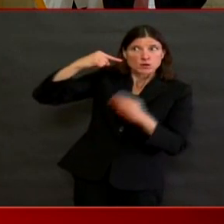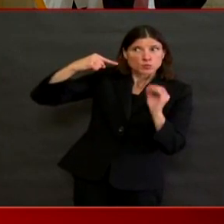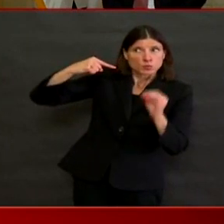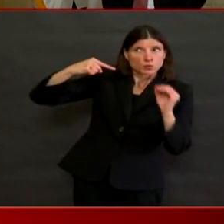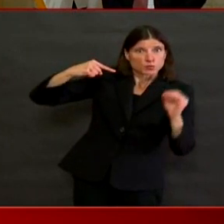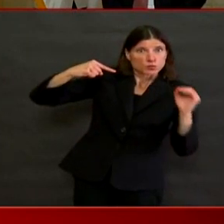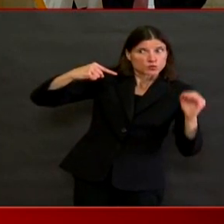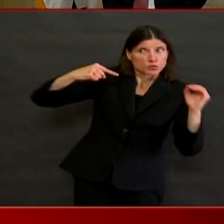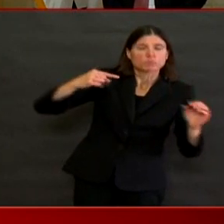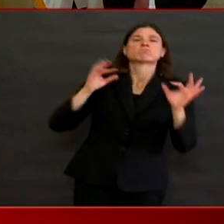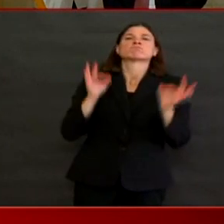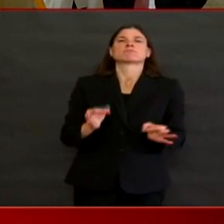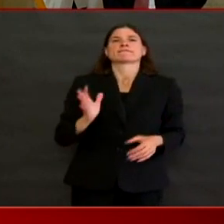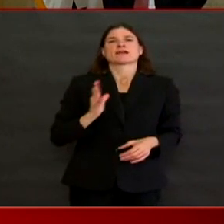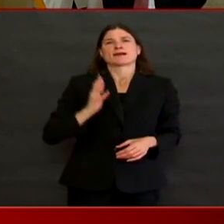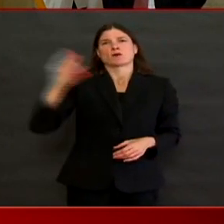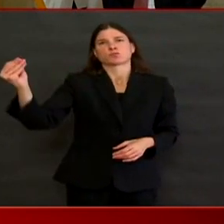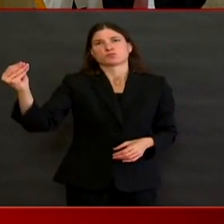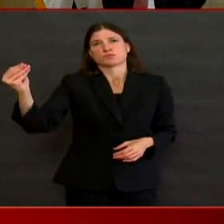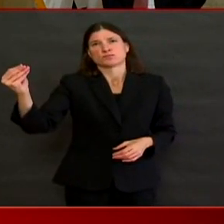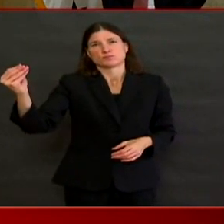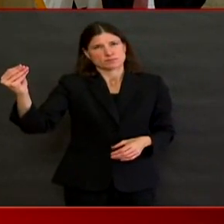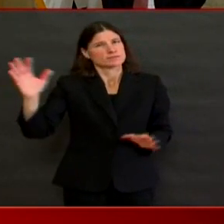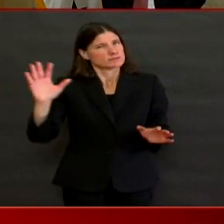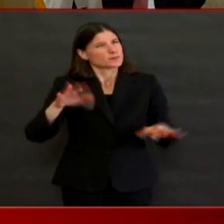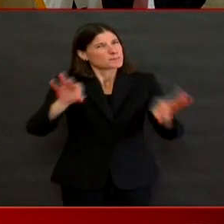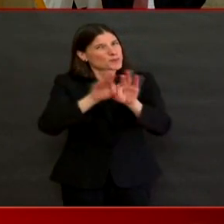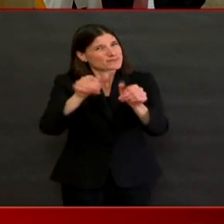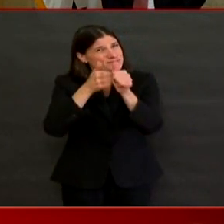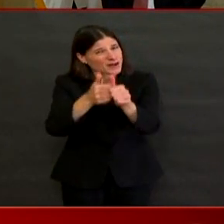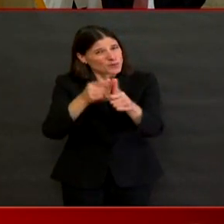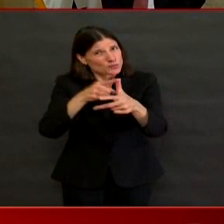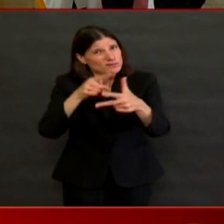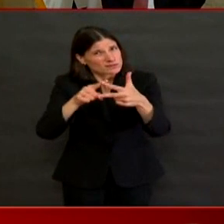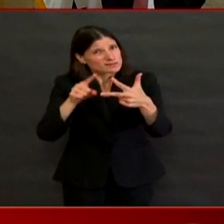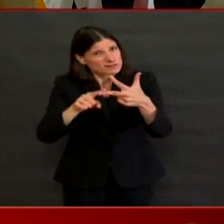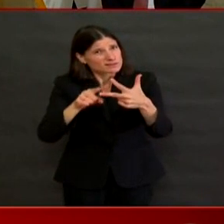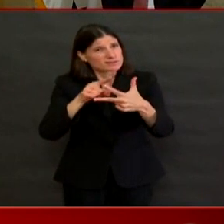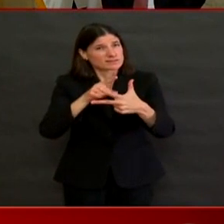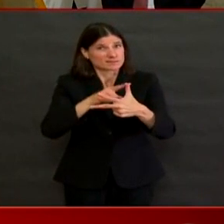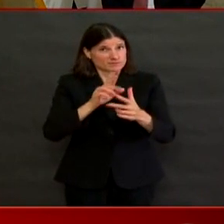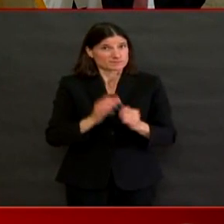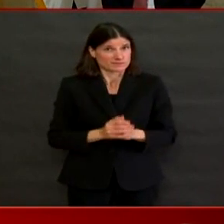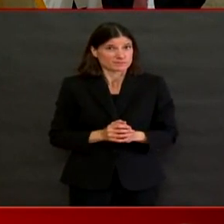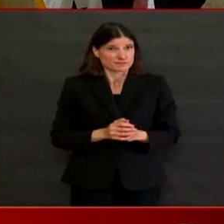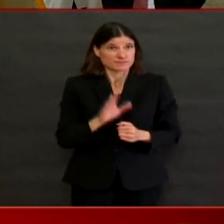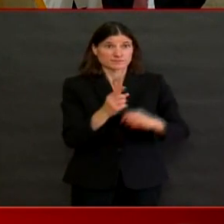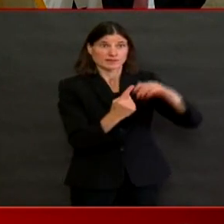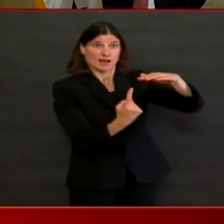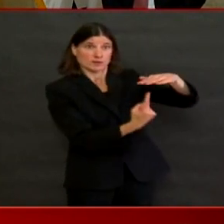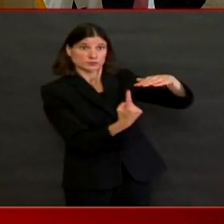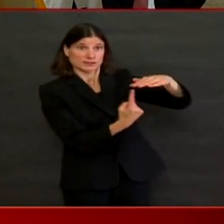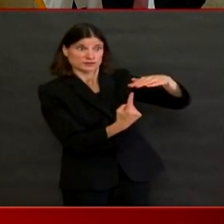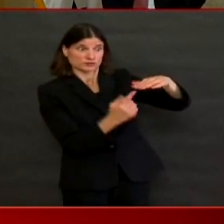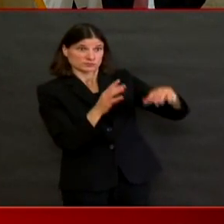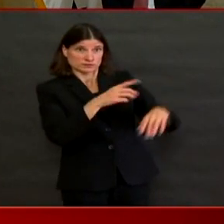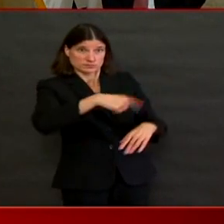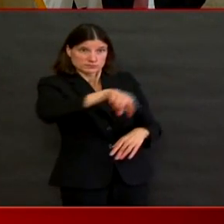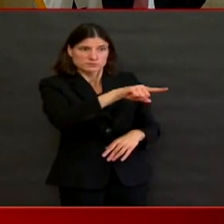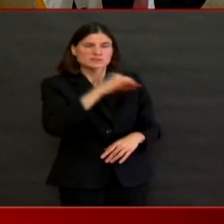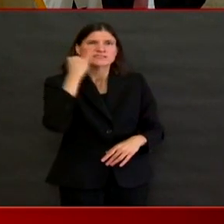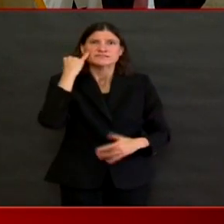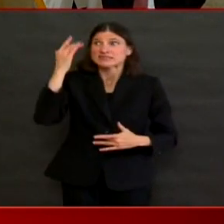As a reminder, isolation means staying home if you are ill with symptoms and